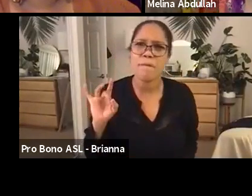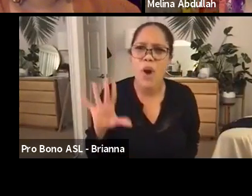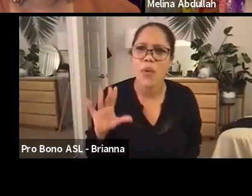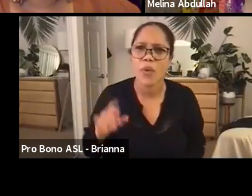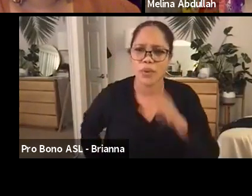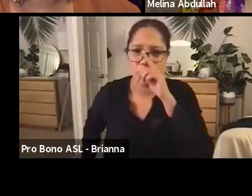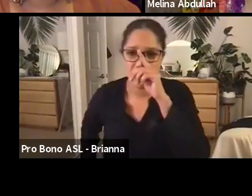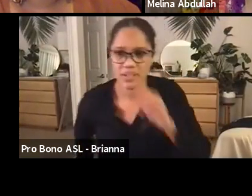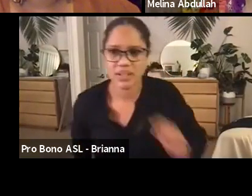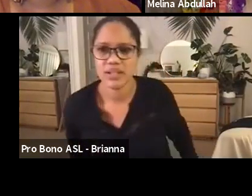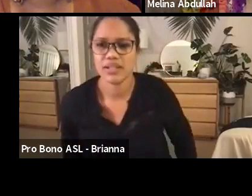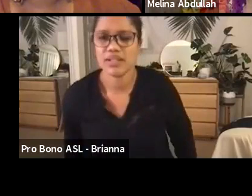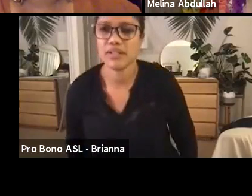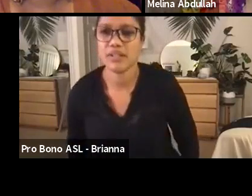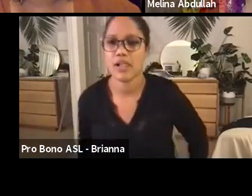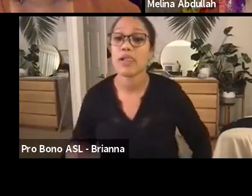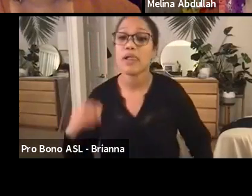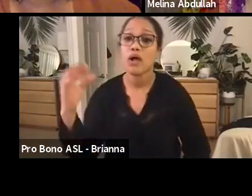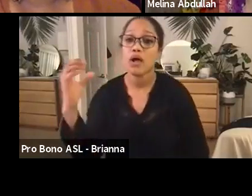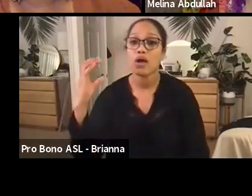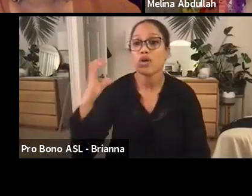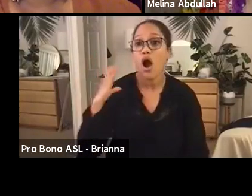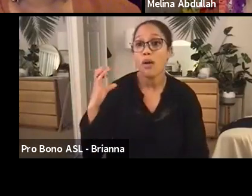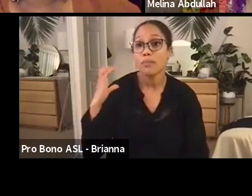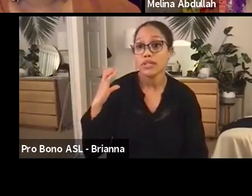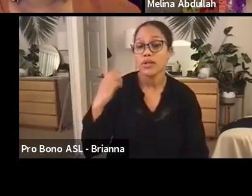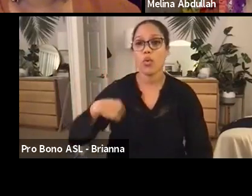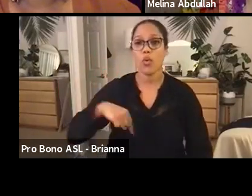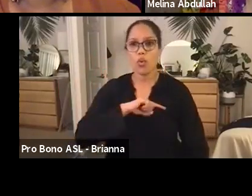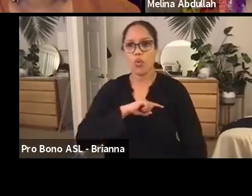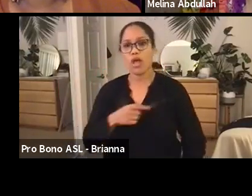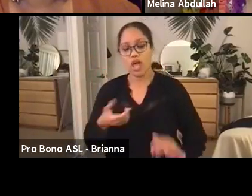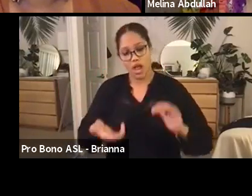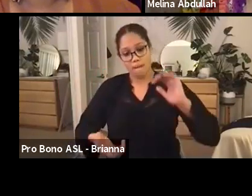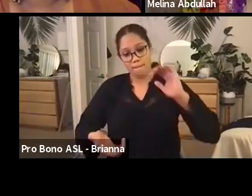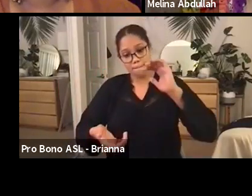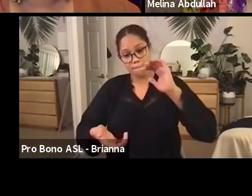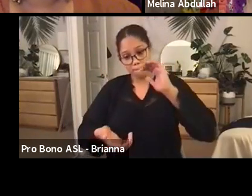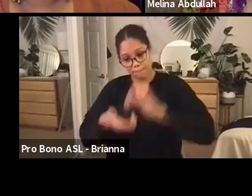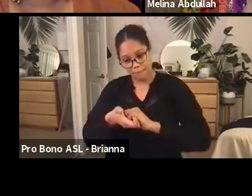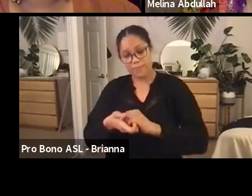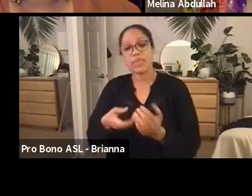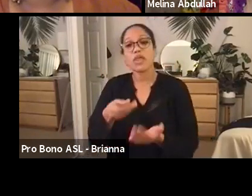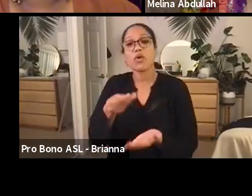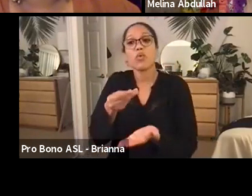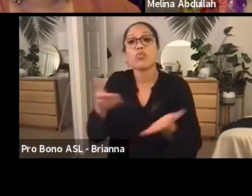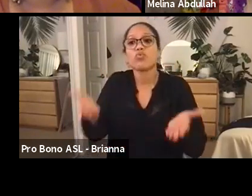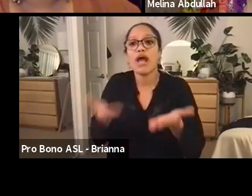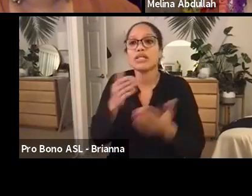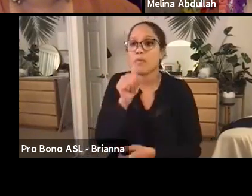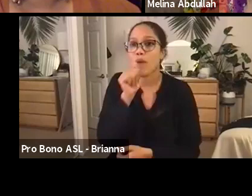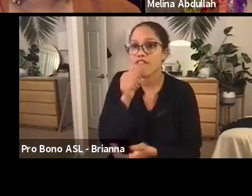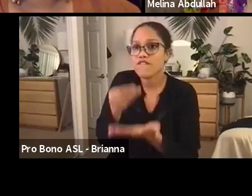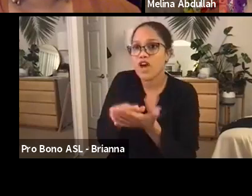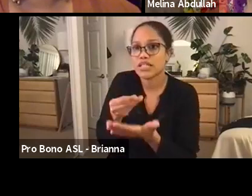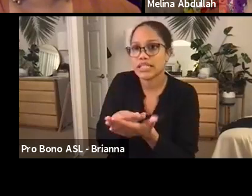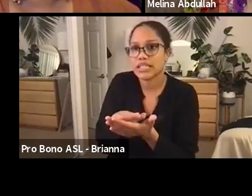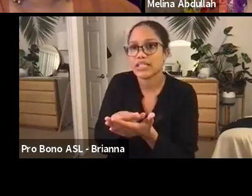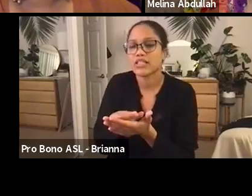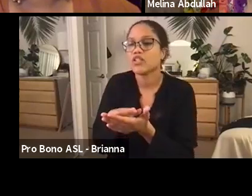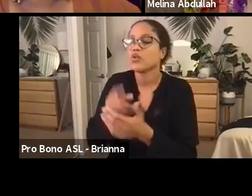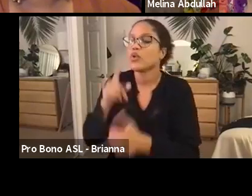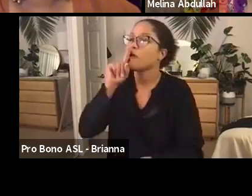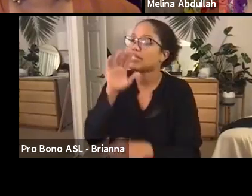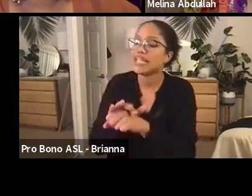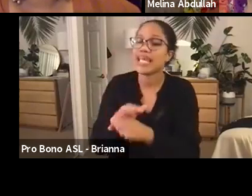so in Compton, we partnered and raised private funding to fund guaranteed income for two years for